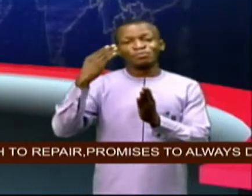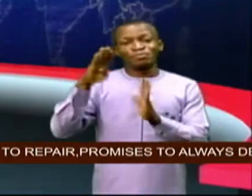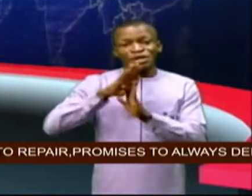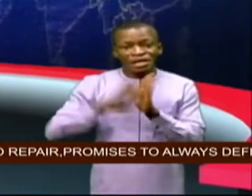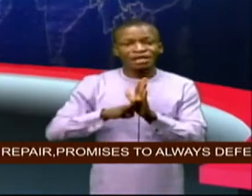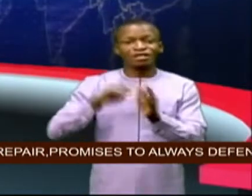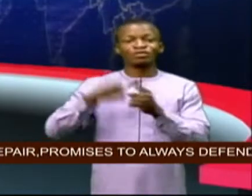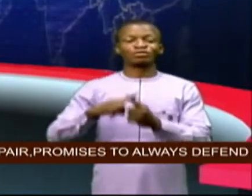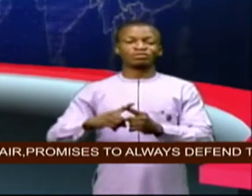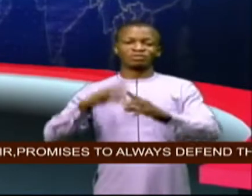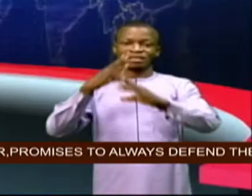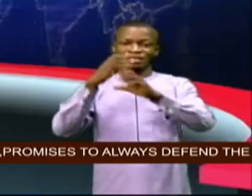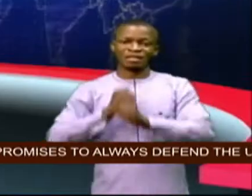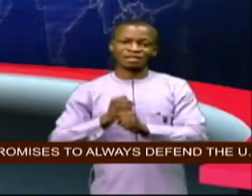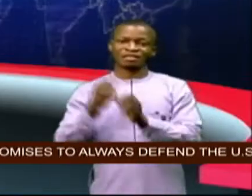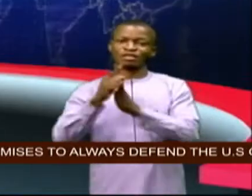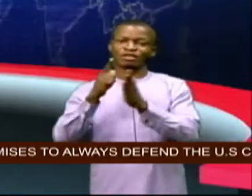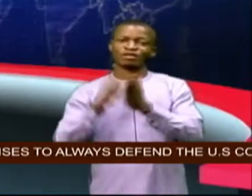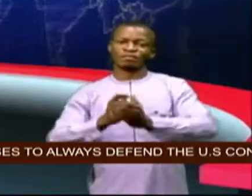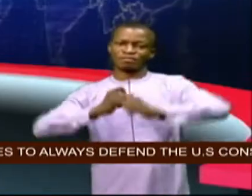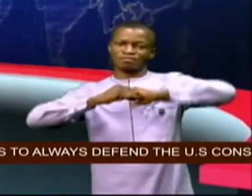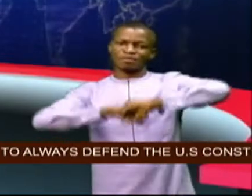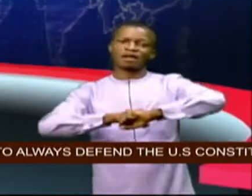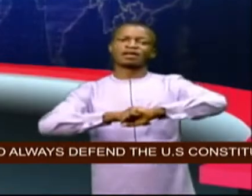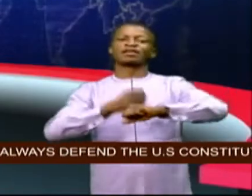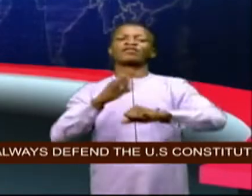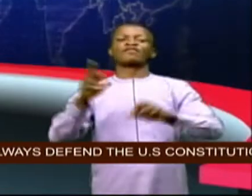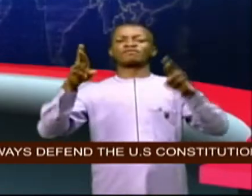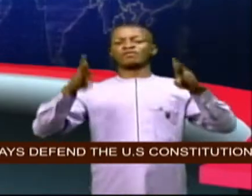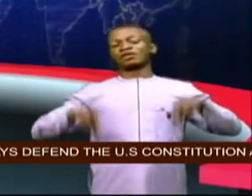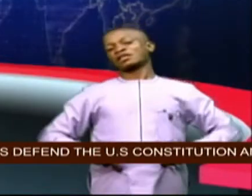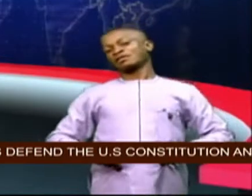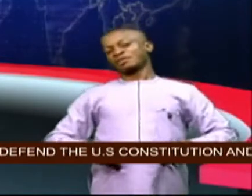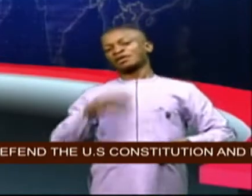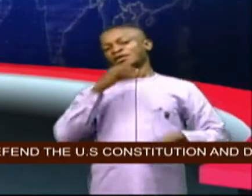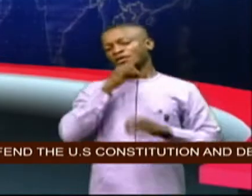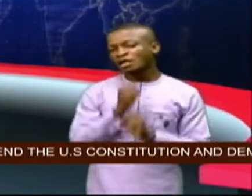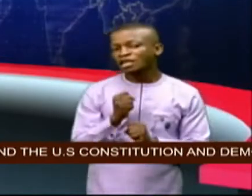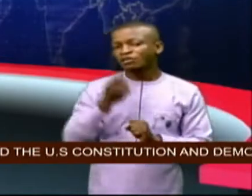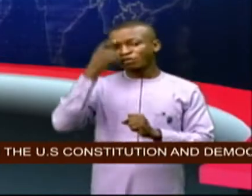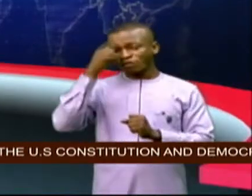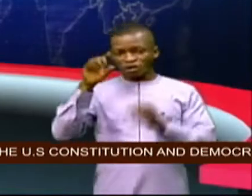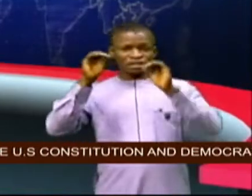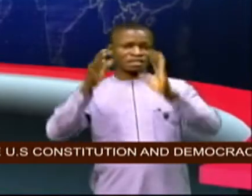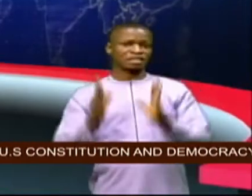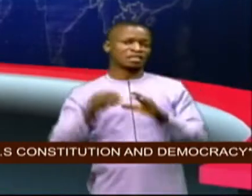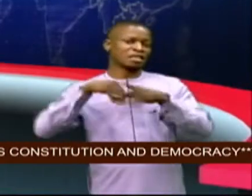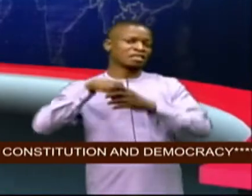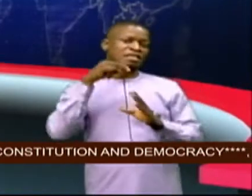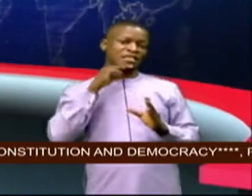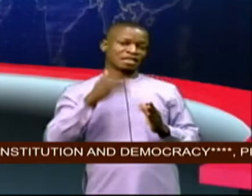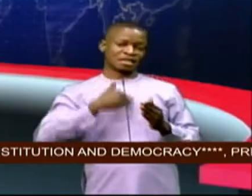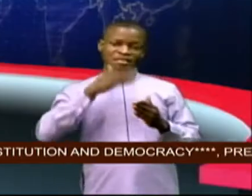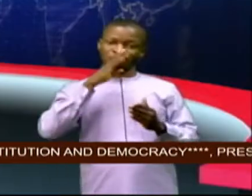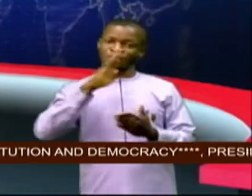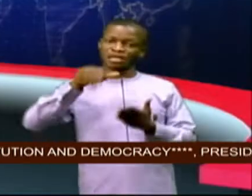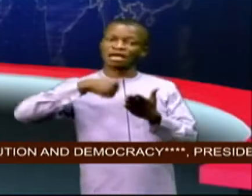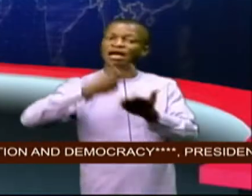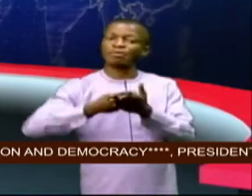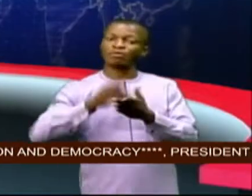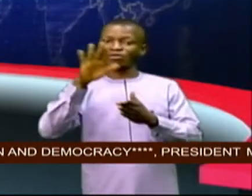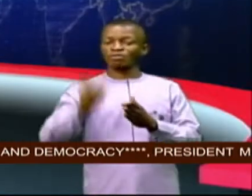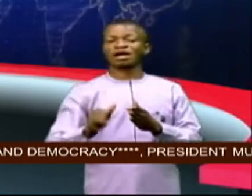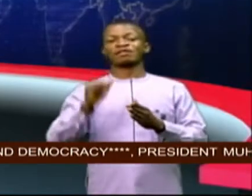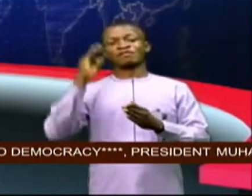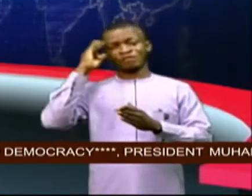backing to the harmonization of retirement age for teachers in nigeria has been approved by the federal executive council